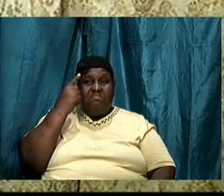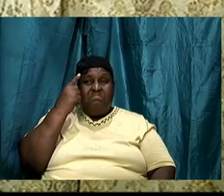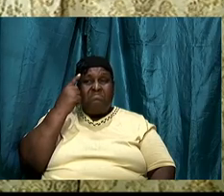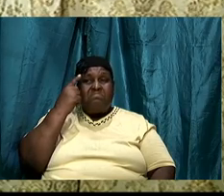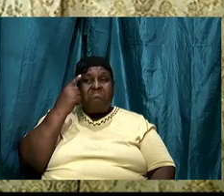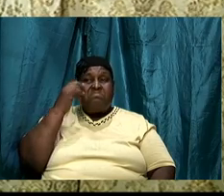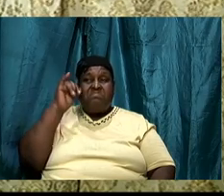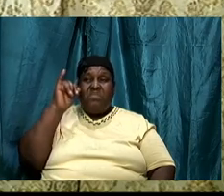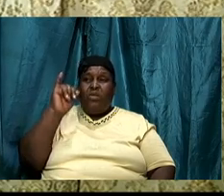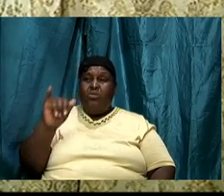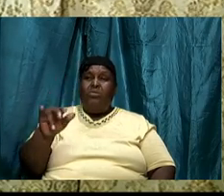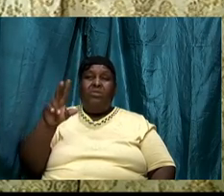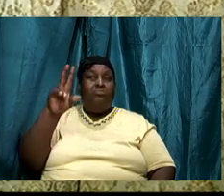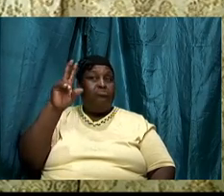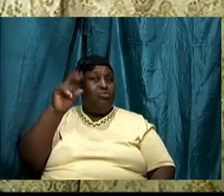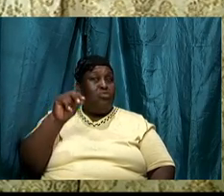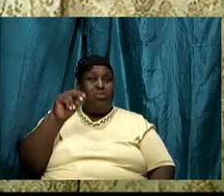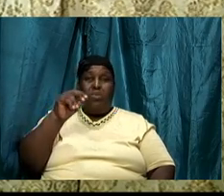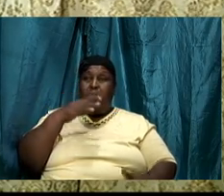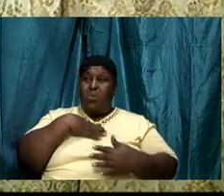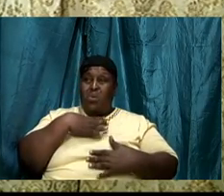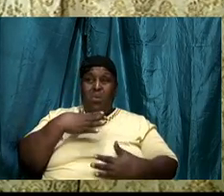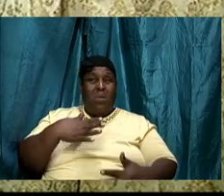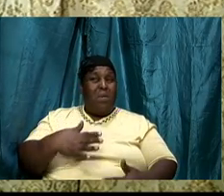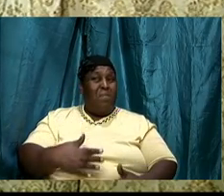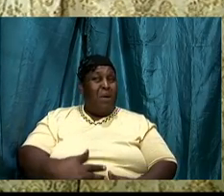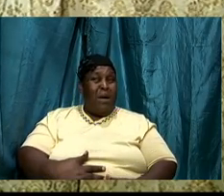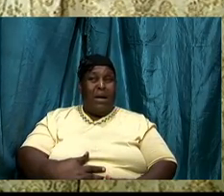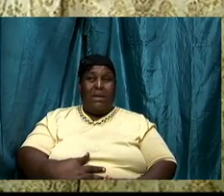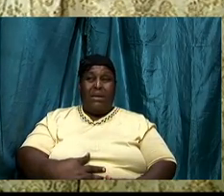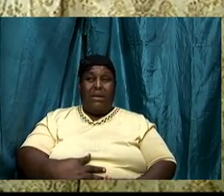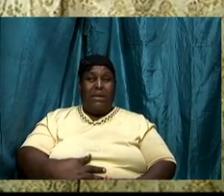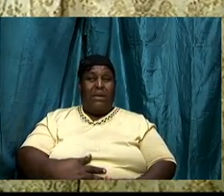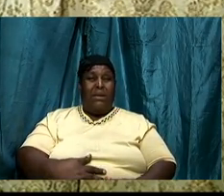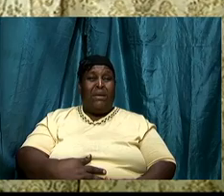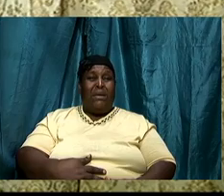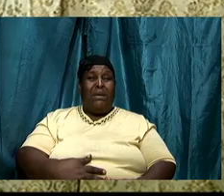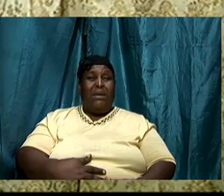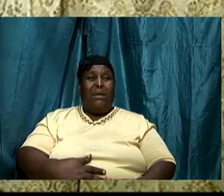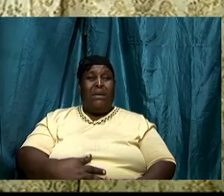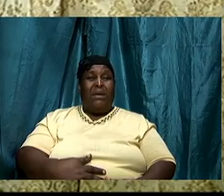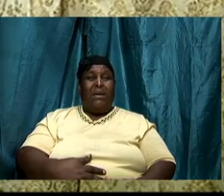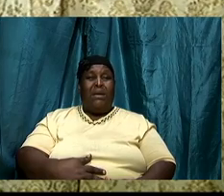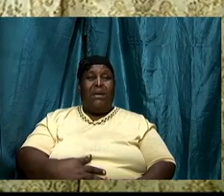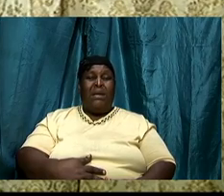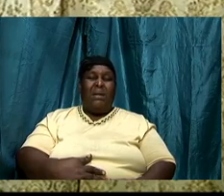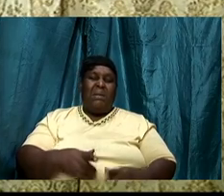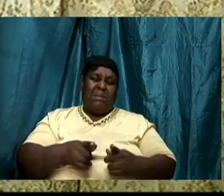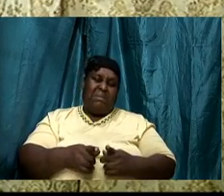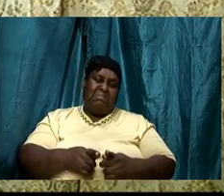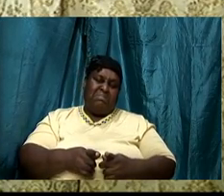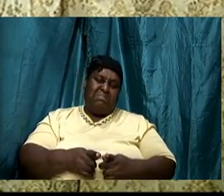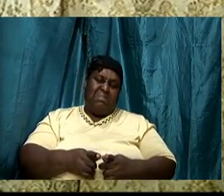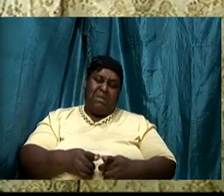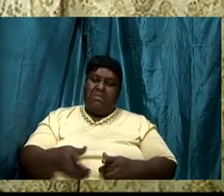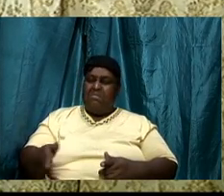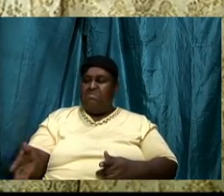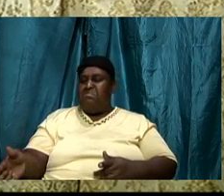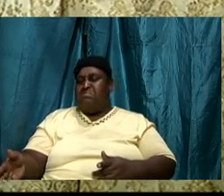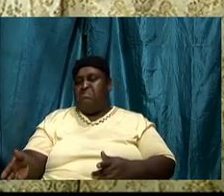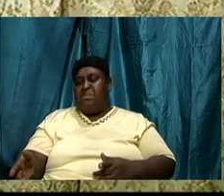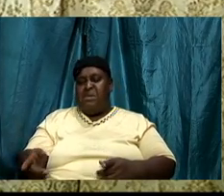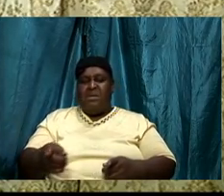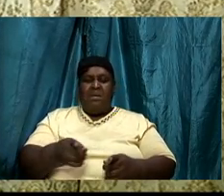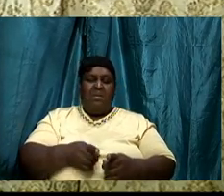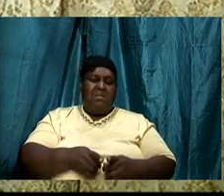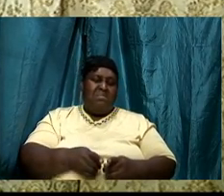that nobody willy dilly a little bit now and a little bit then and a little here and a little there and I